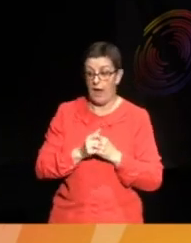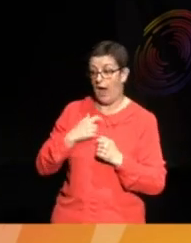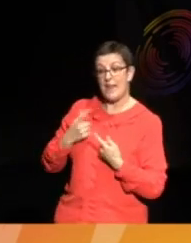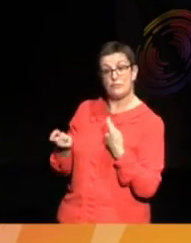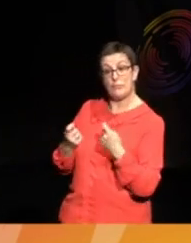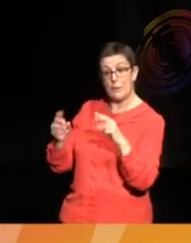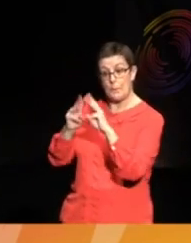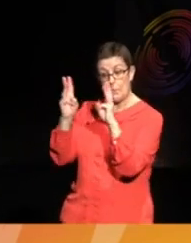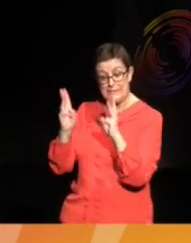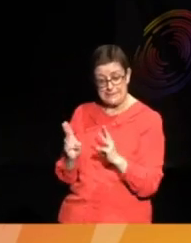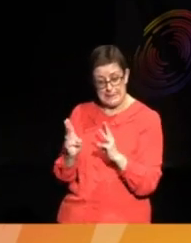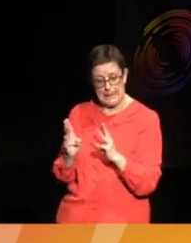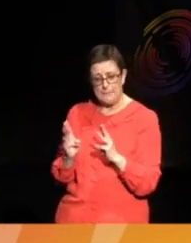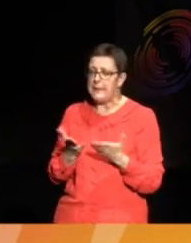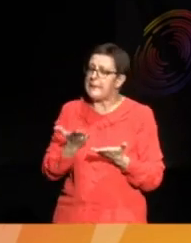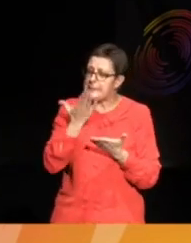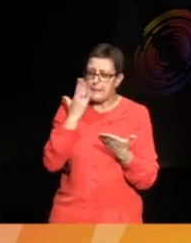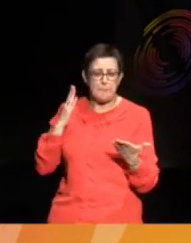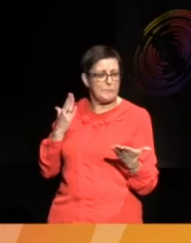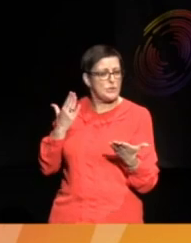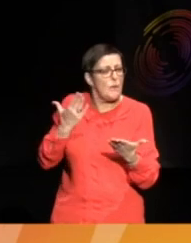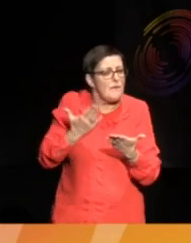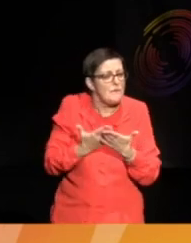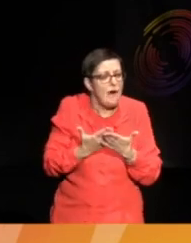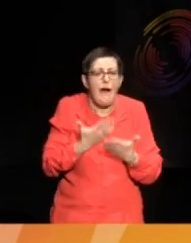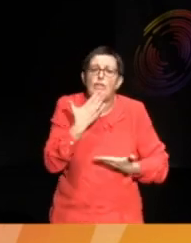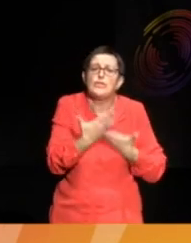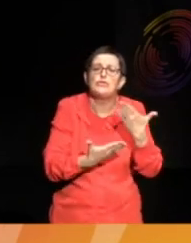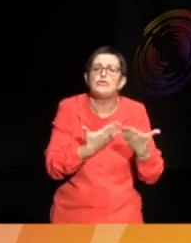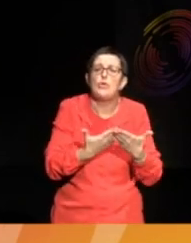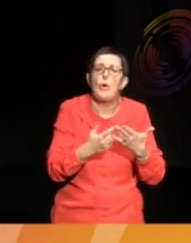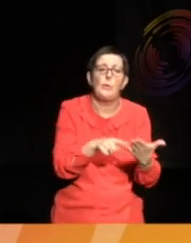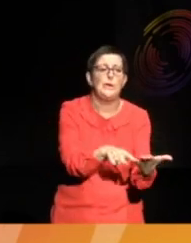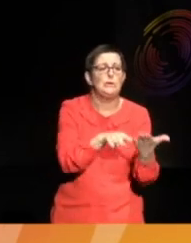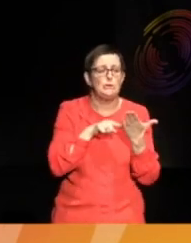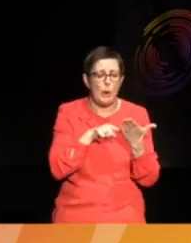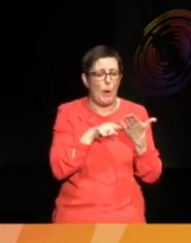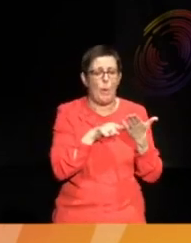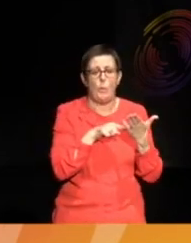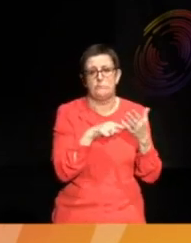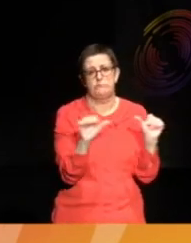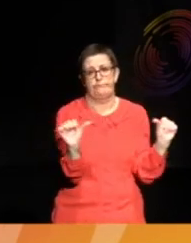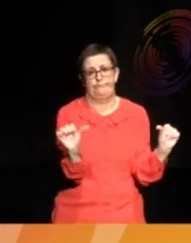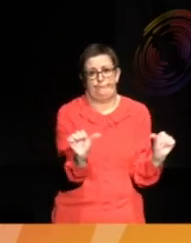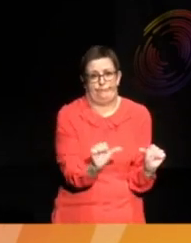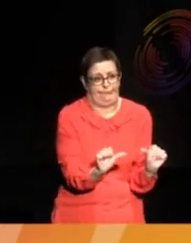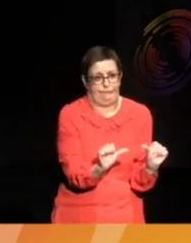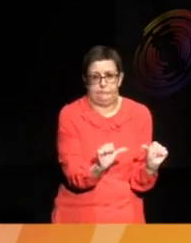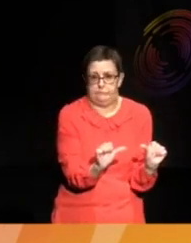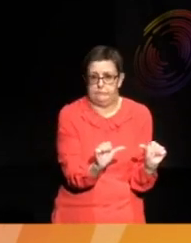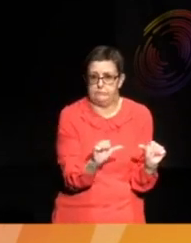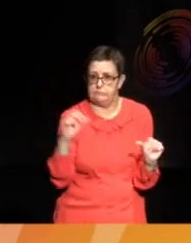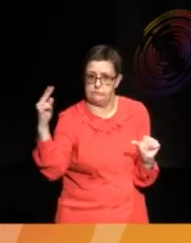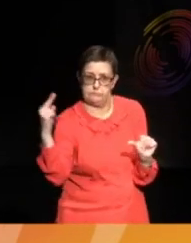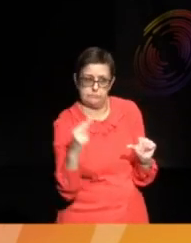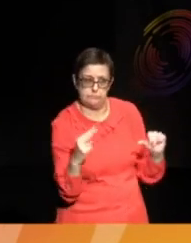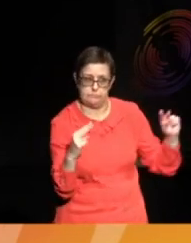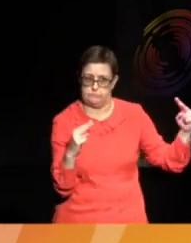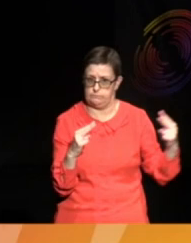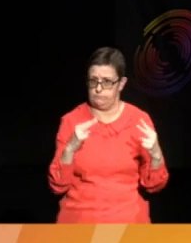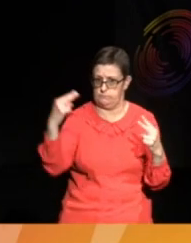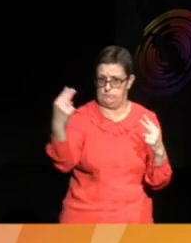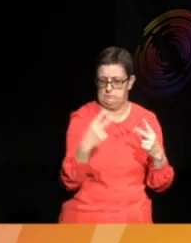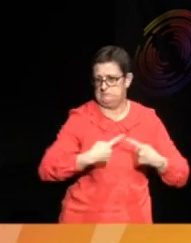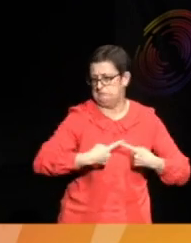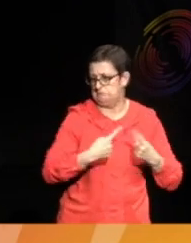narratives have been quite limited. So when you look at the breadth of perspectives that actually come to the fore within our